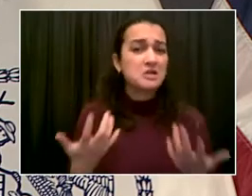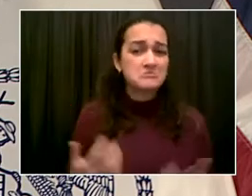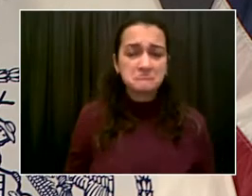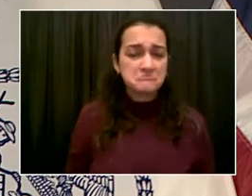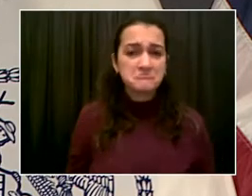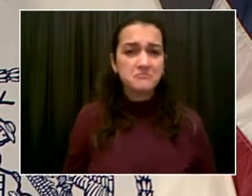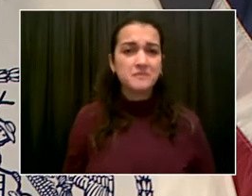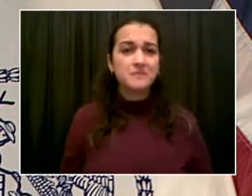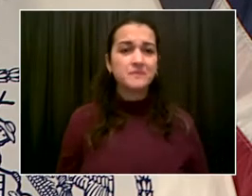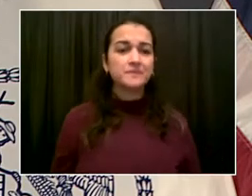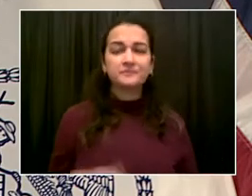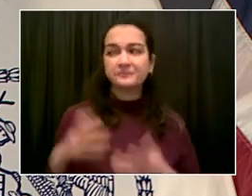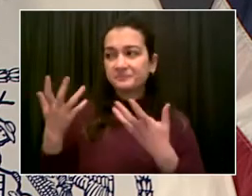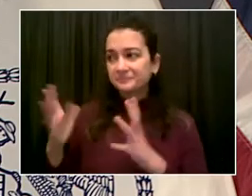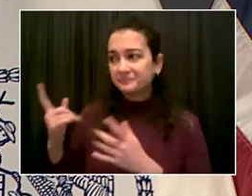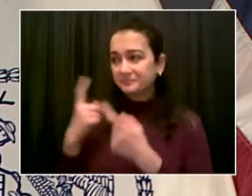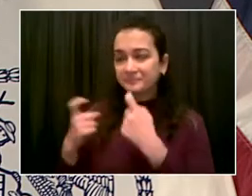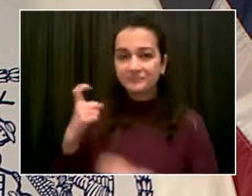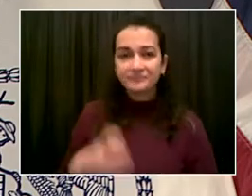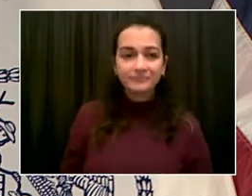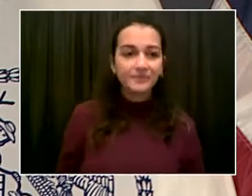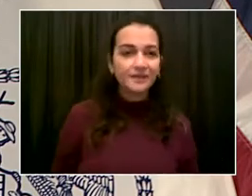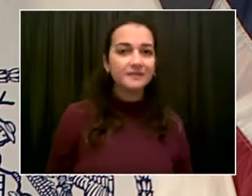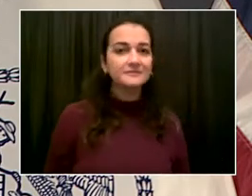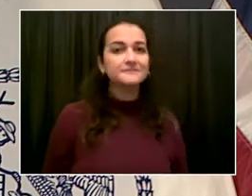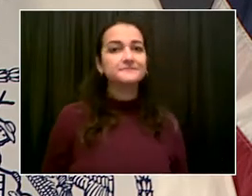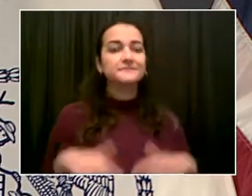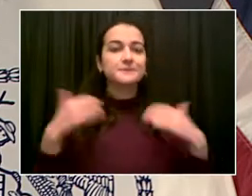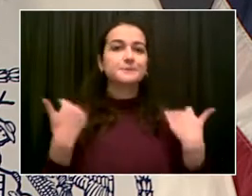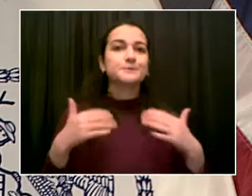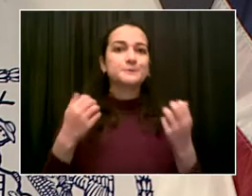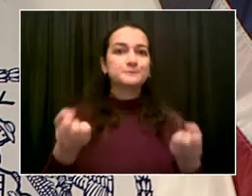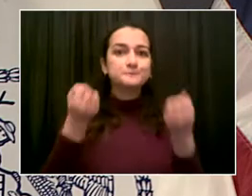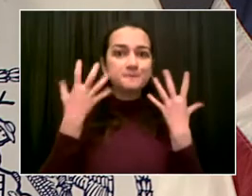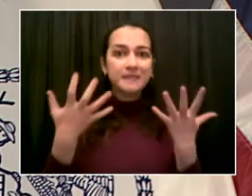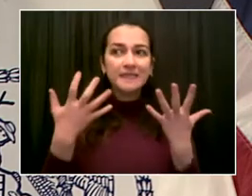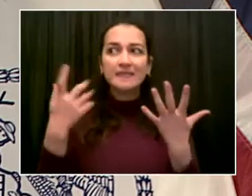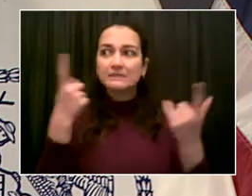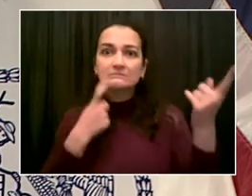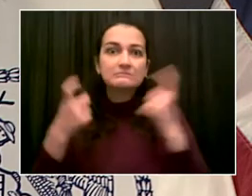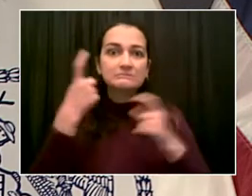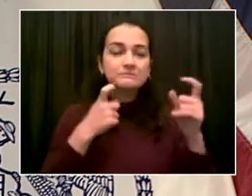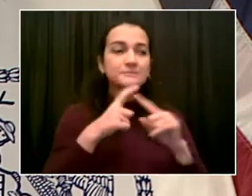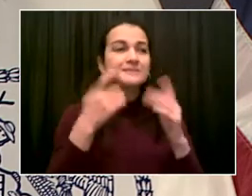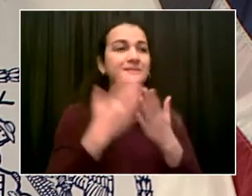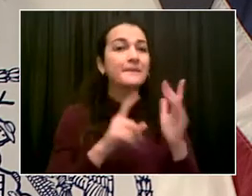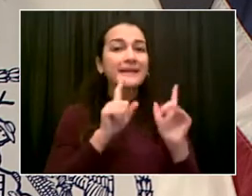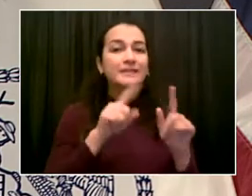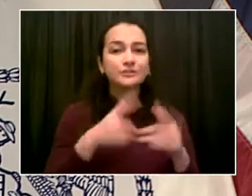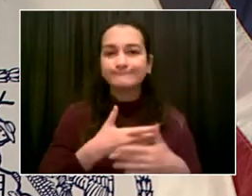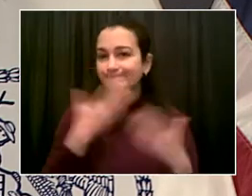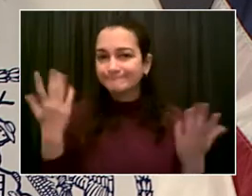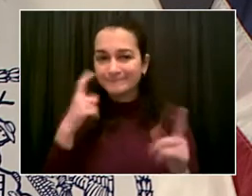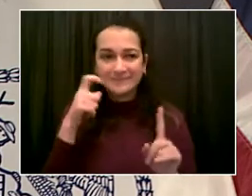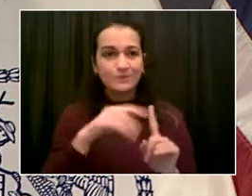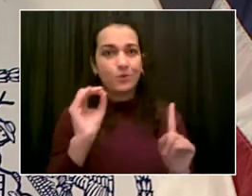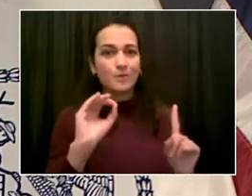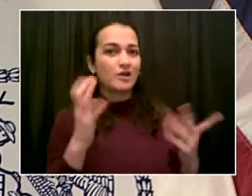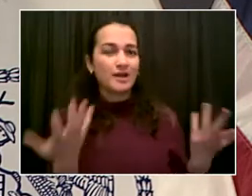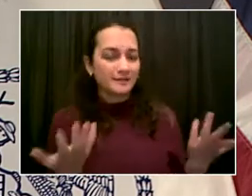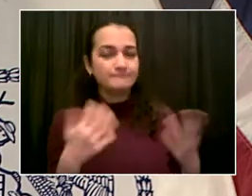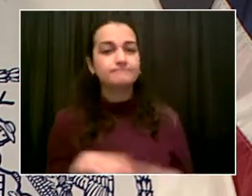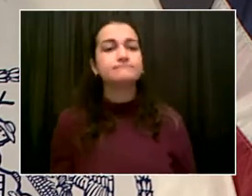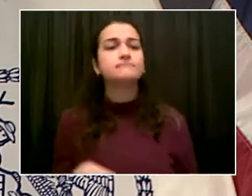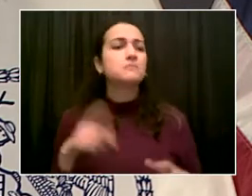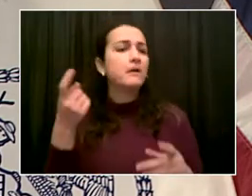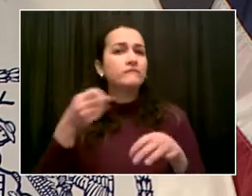but what we will do is keep the people of the city constantly updated. And the one thing we know, and I say this particularly to parents right